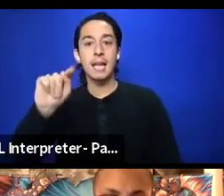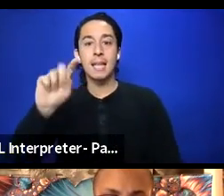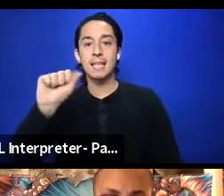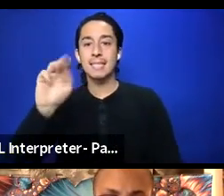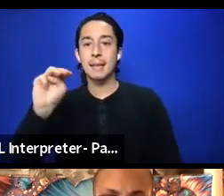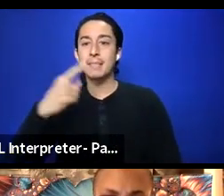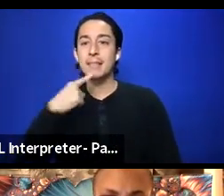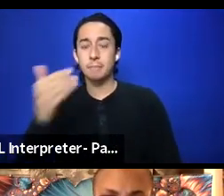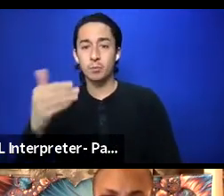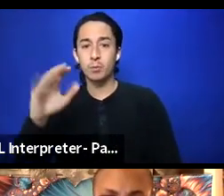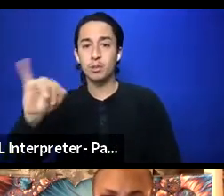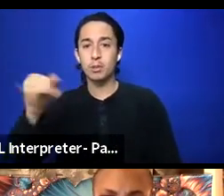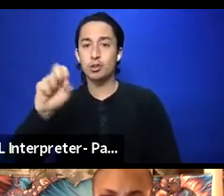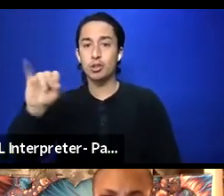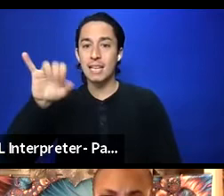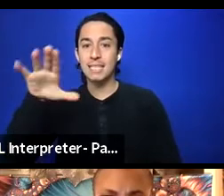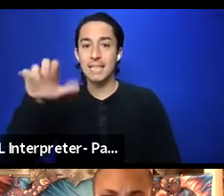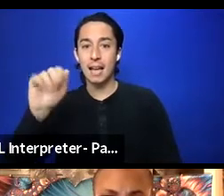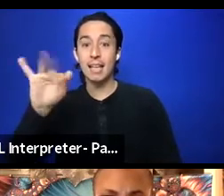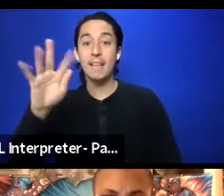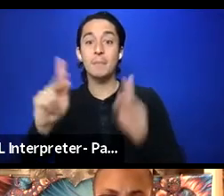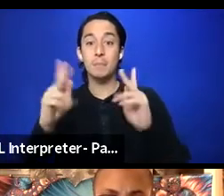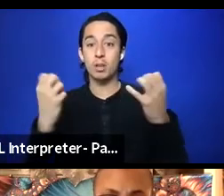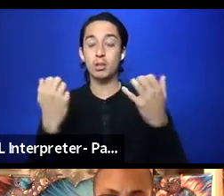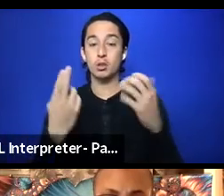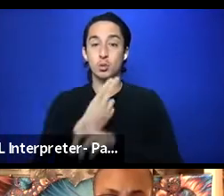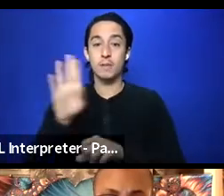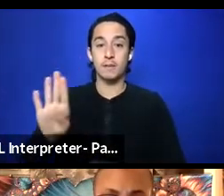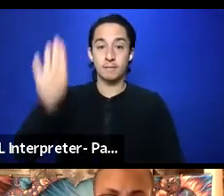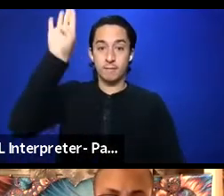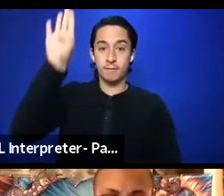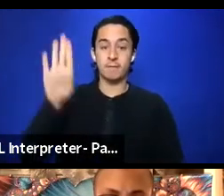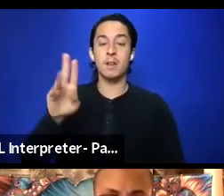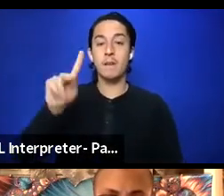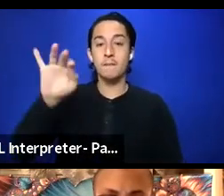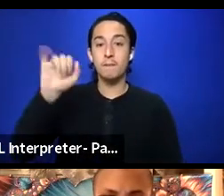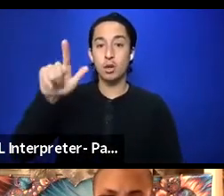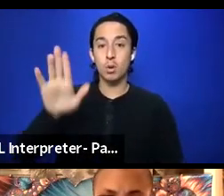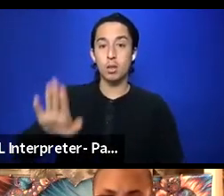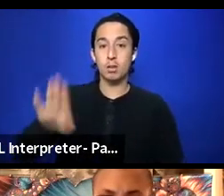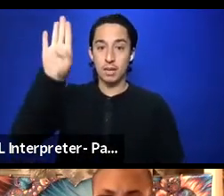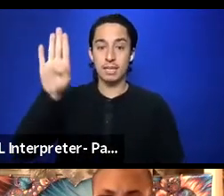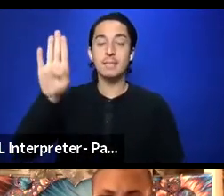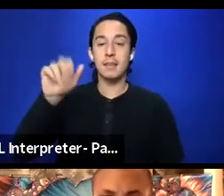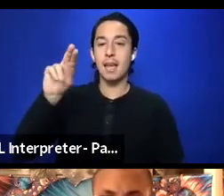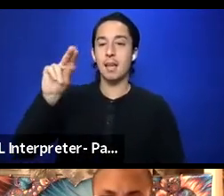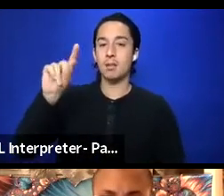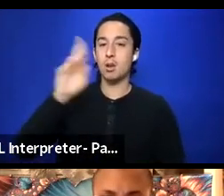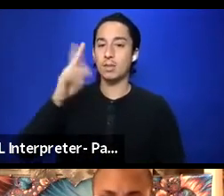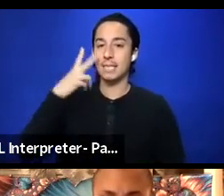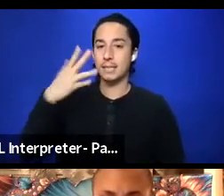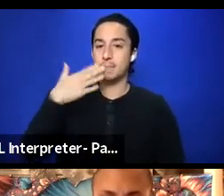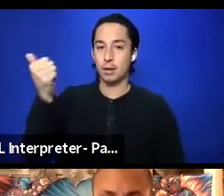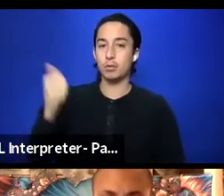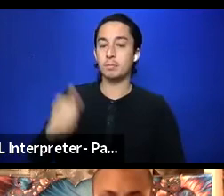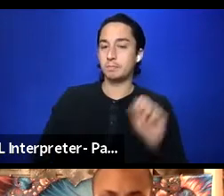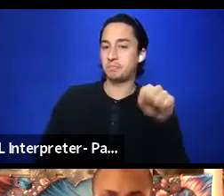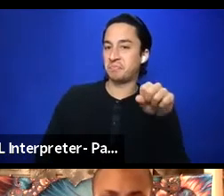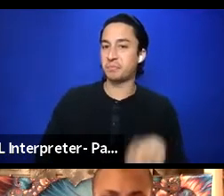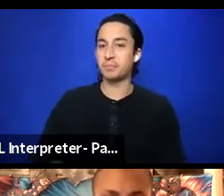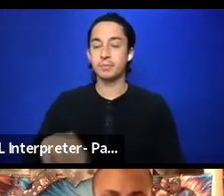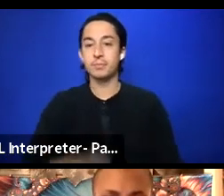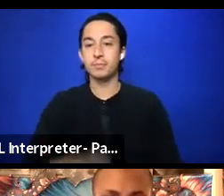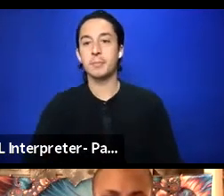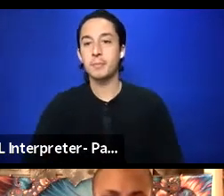I'll also just offer, if folks want to use the virtual hand raise button, I think it'll help him unsee you. Yeah, gotcha. Perfect.